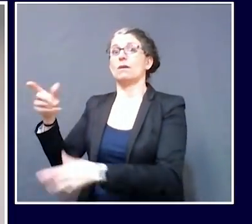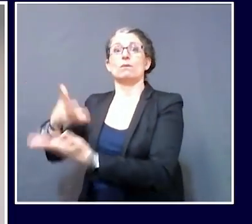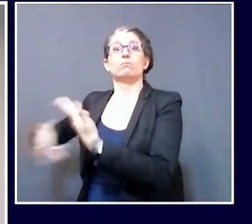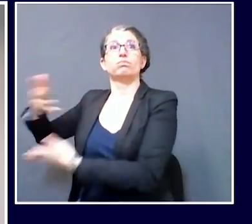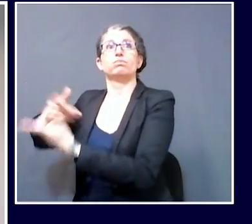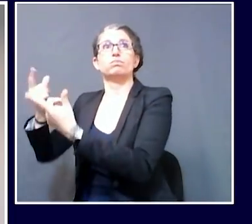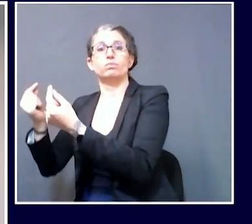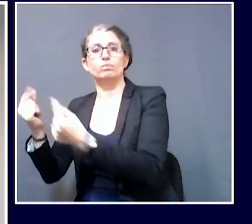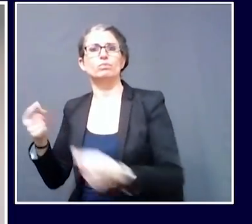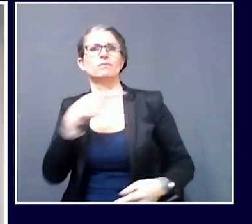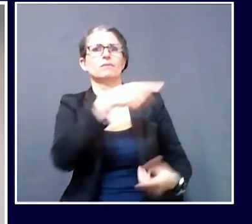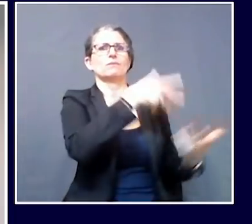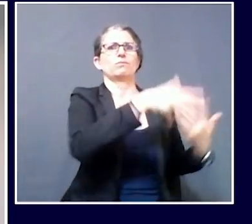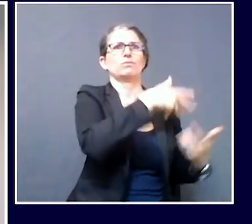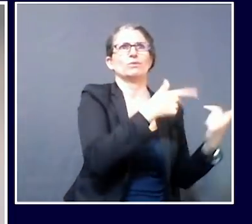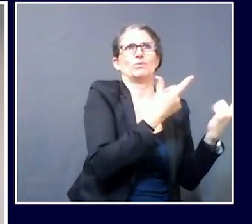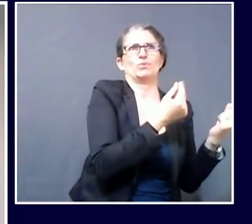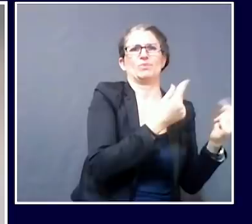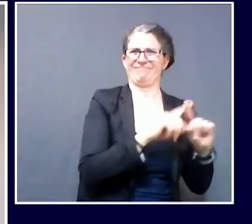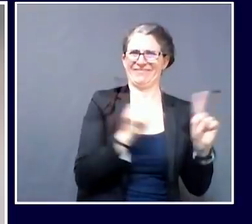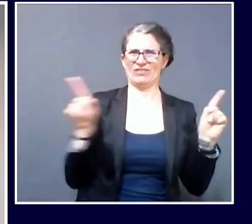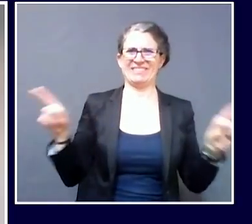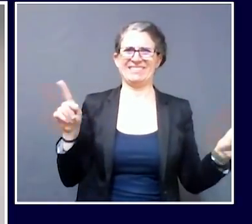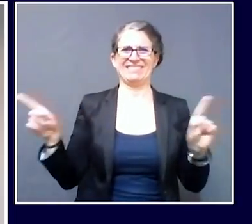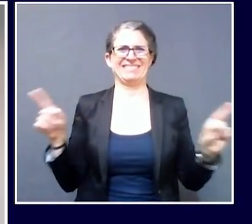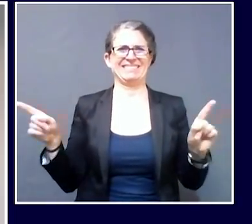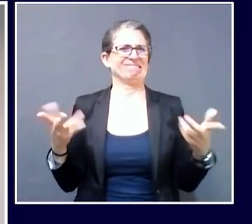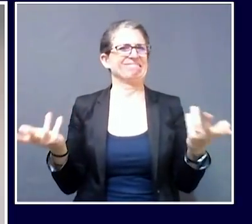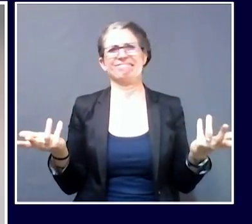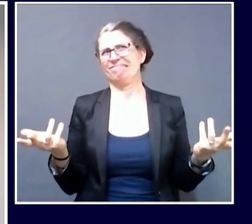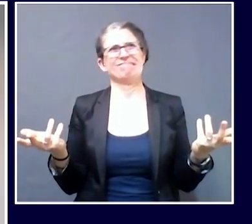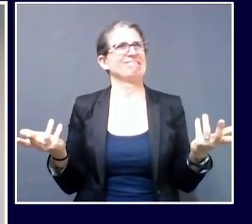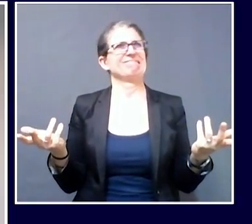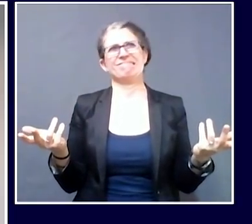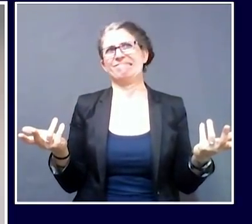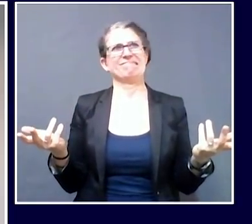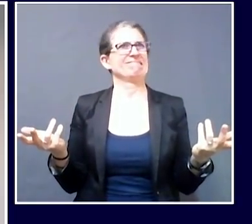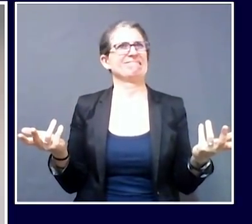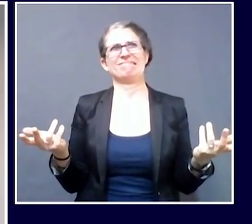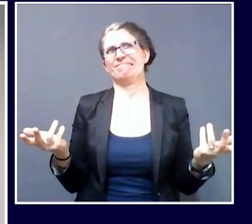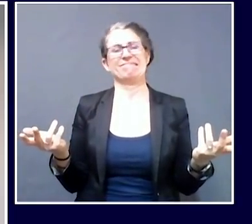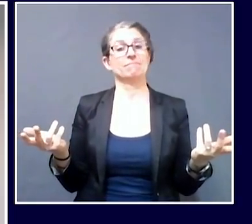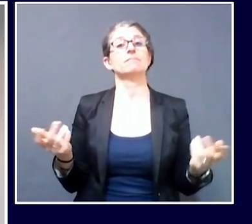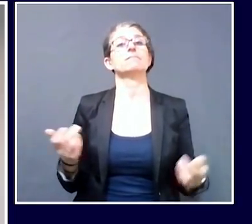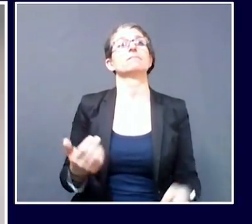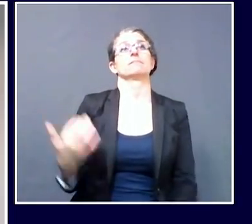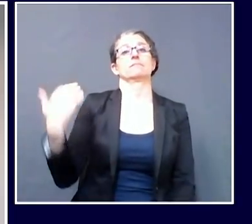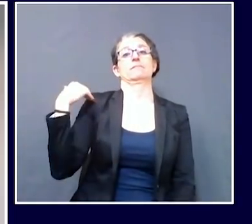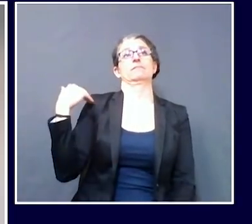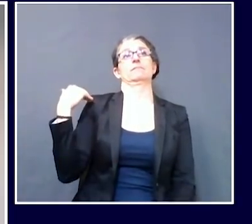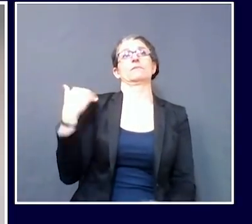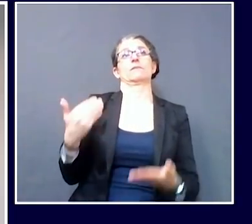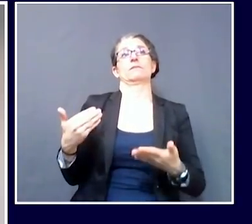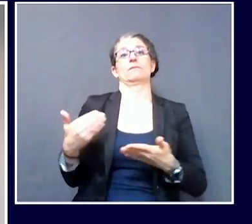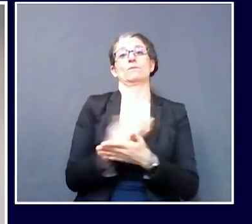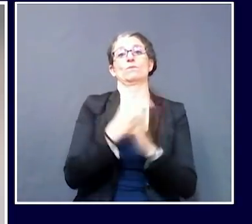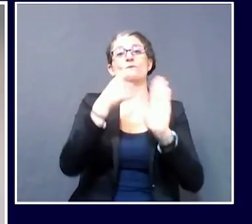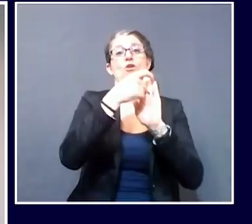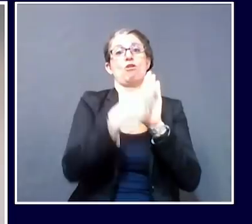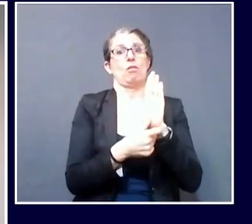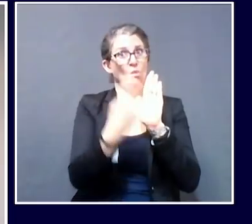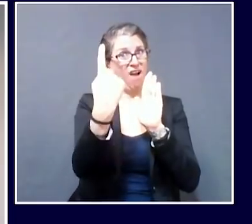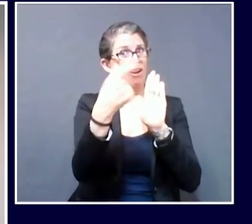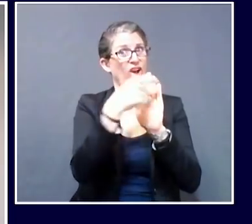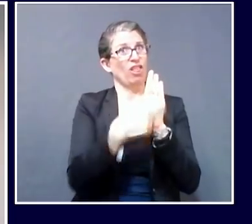country. There are some early data, very early data based on a single paper coming out of Germany, which suggested